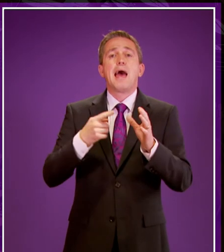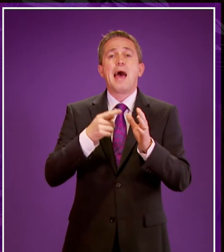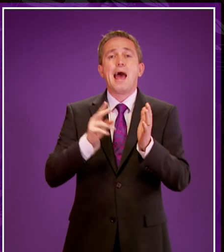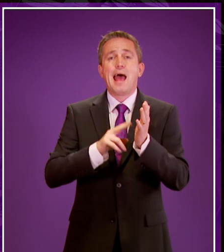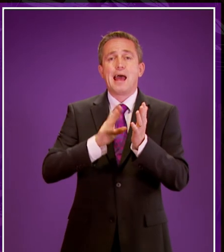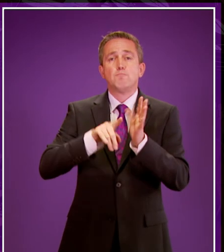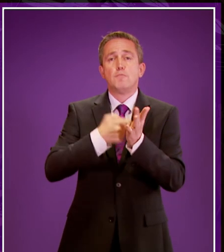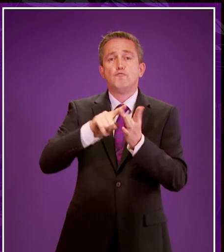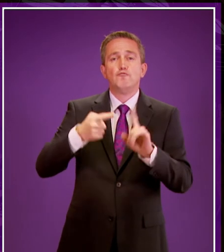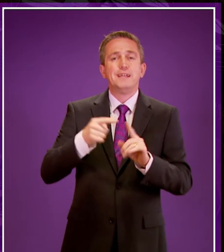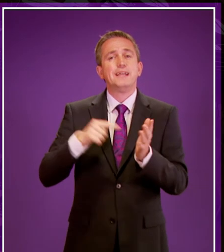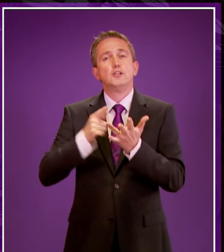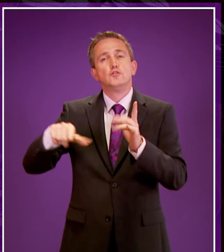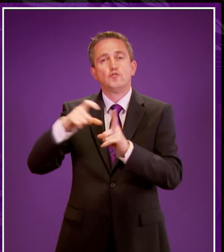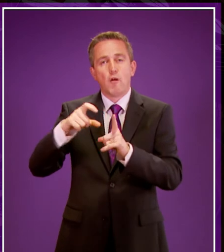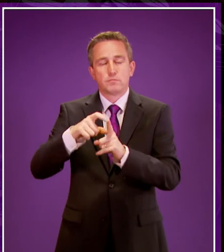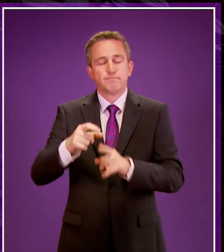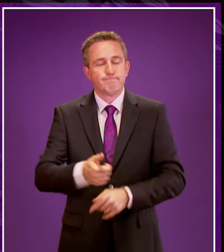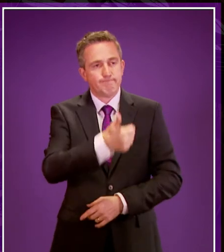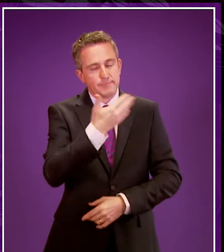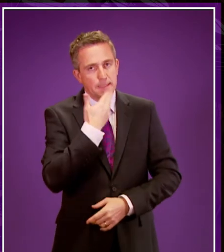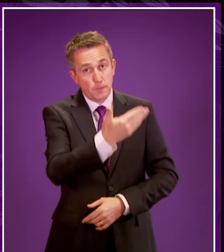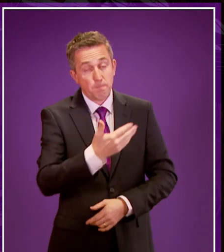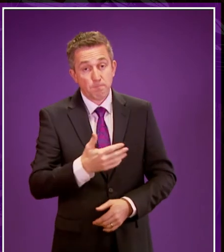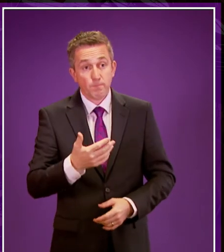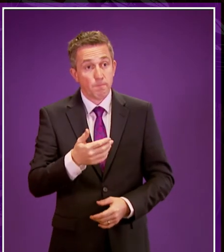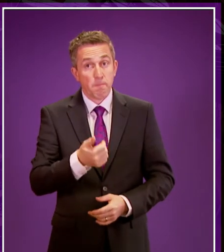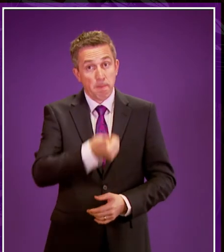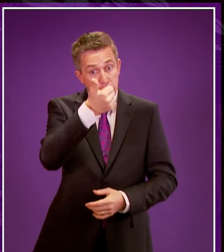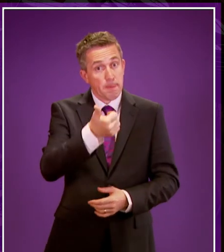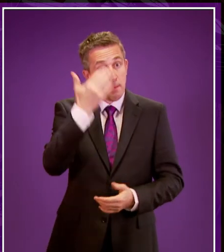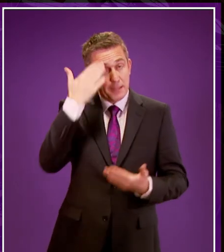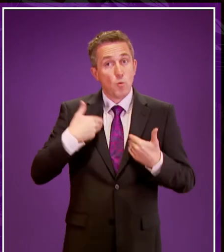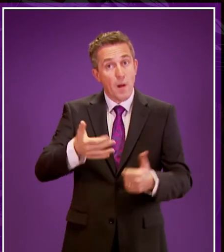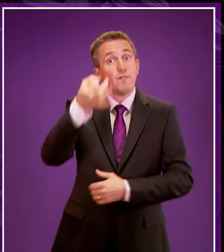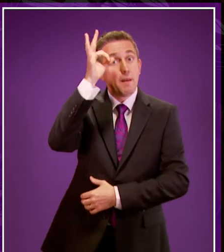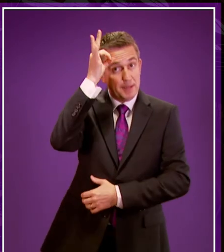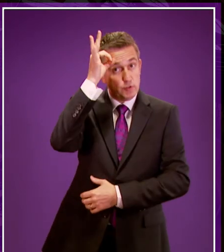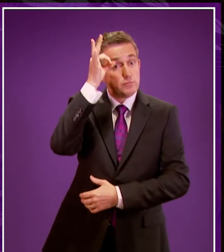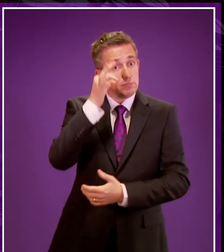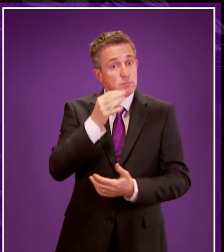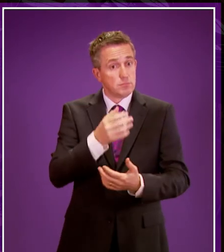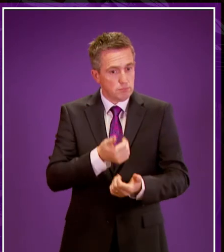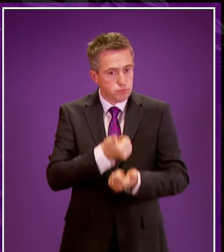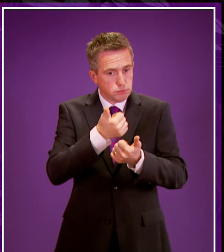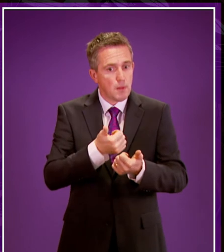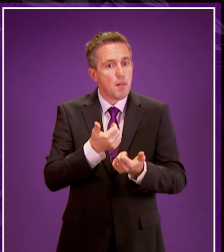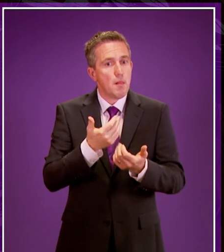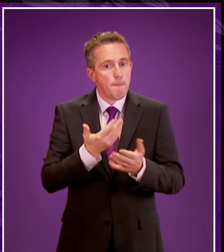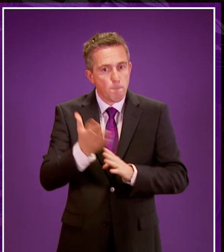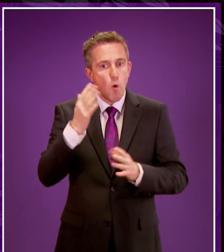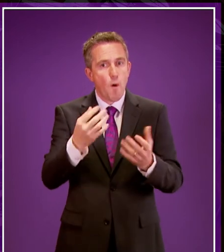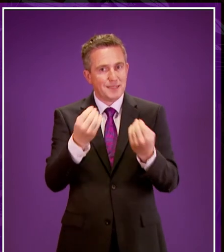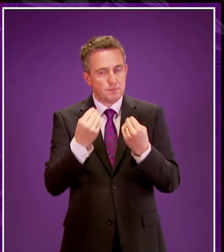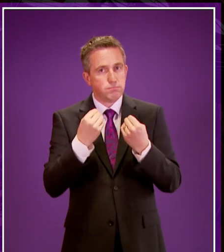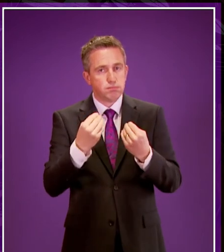Thank you, Presiding Officer. Like others around the Chamber, I welcome the news from the Mental Welfare Commission that the number of young people being treated in non